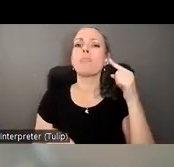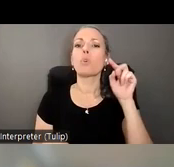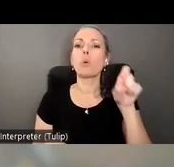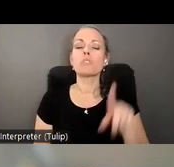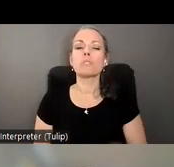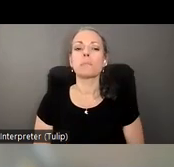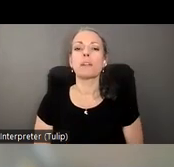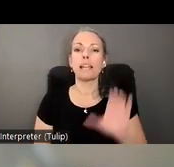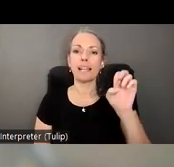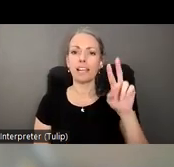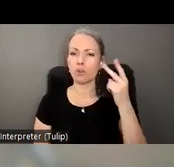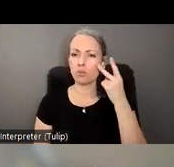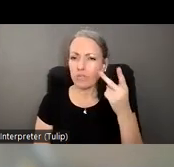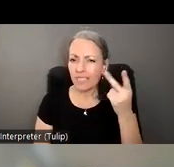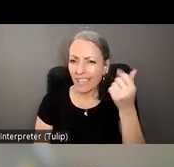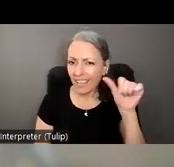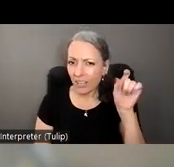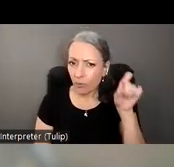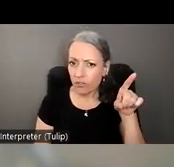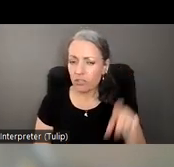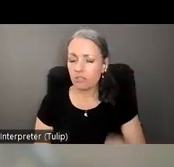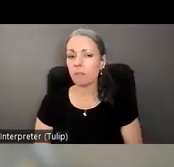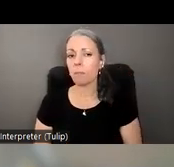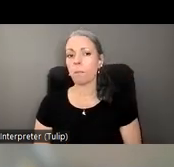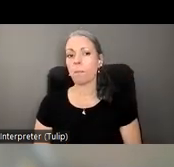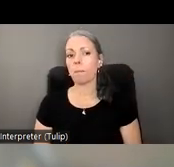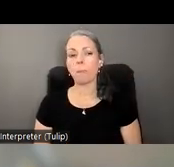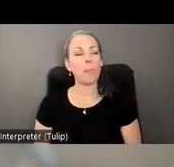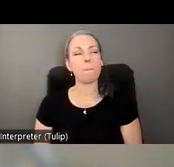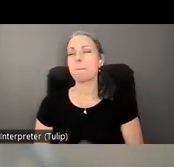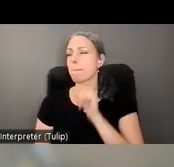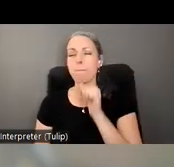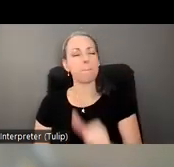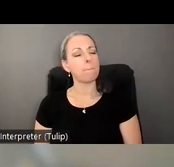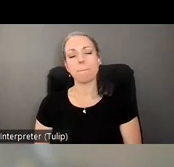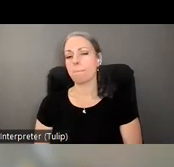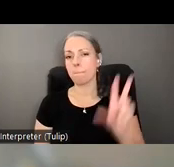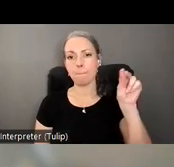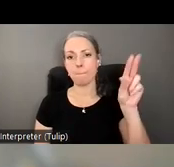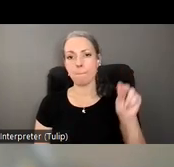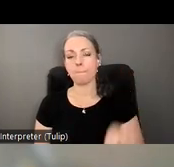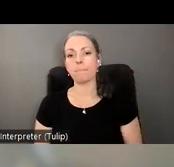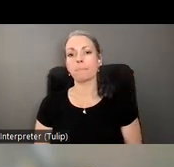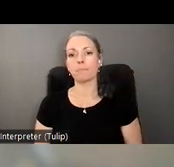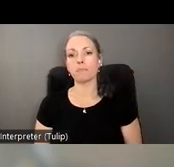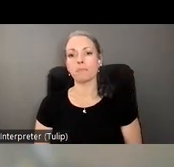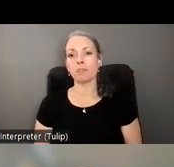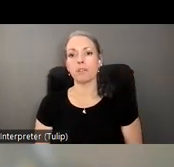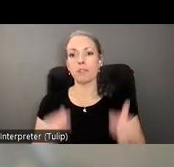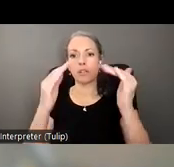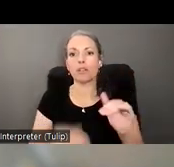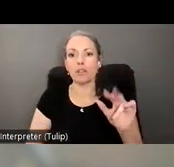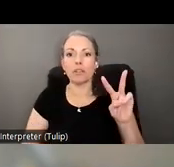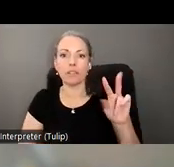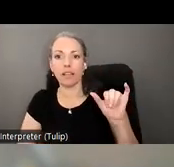carol do you see any questions i do not okay with that we'll go to vivian mabaku